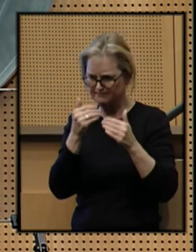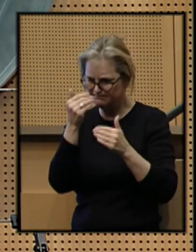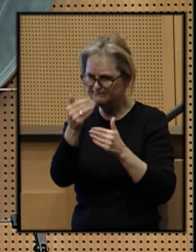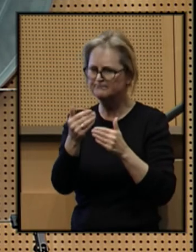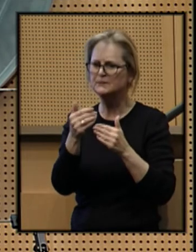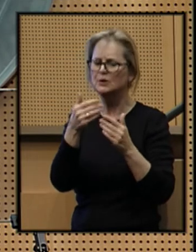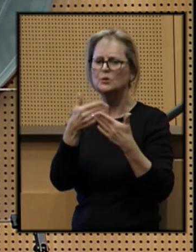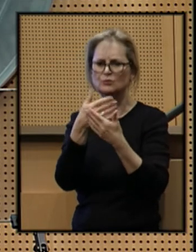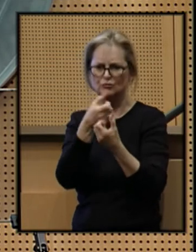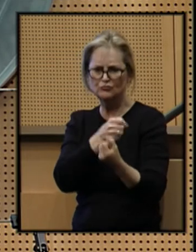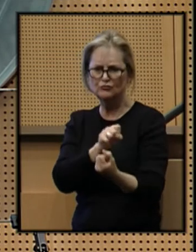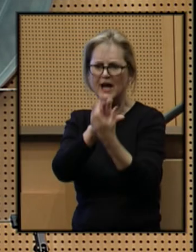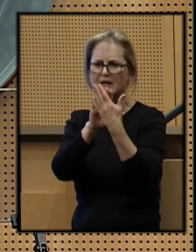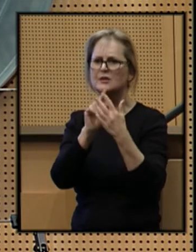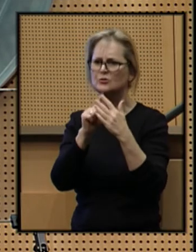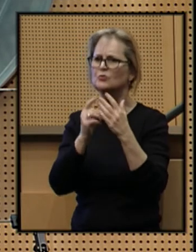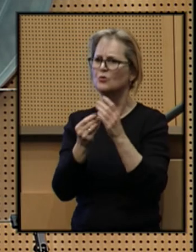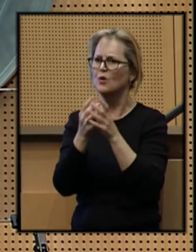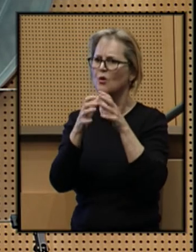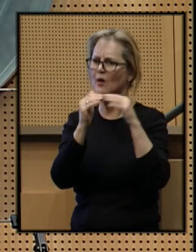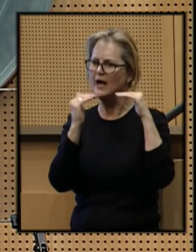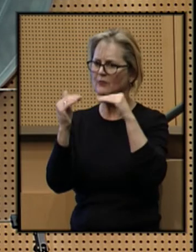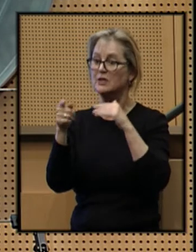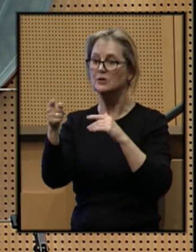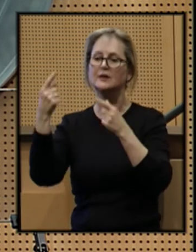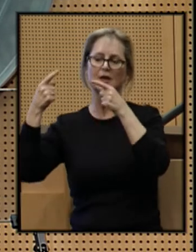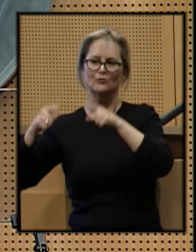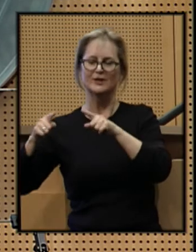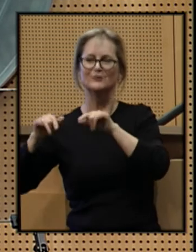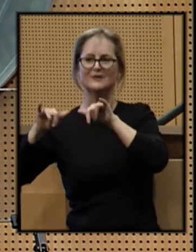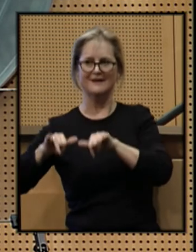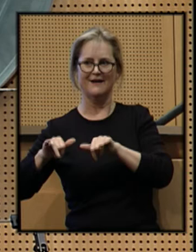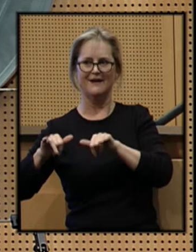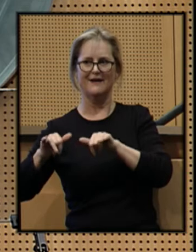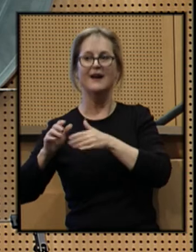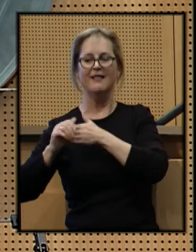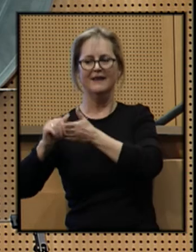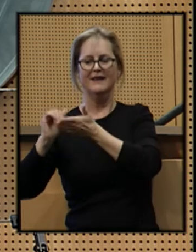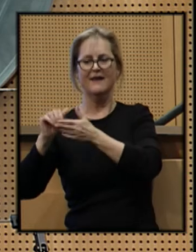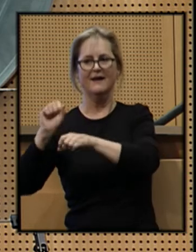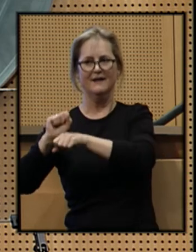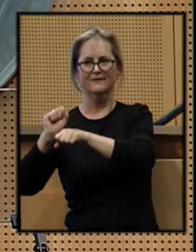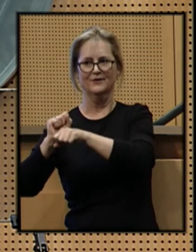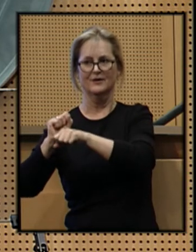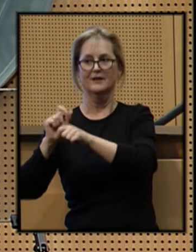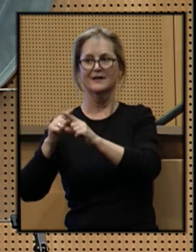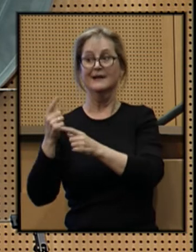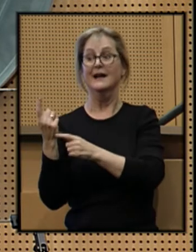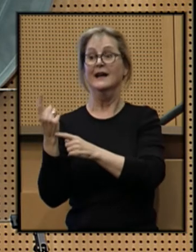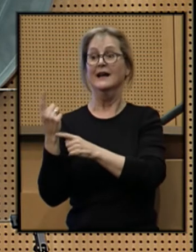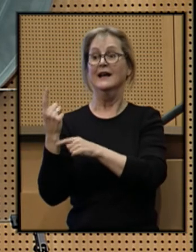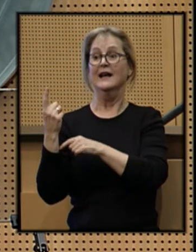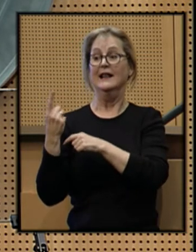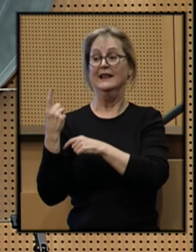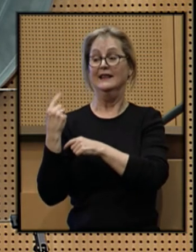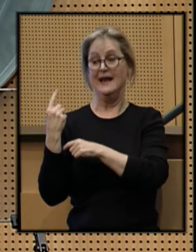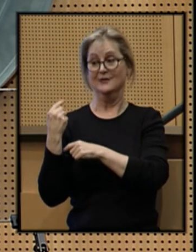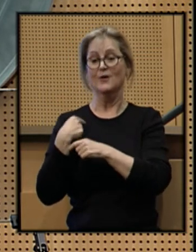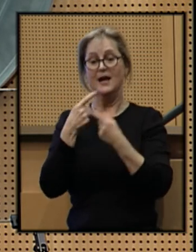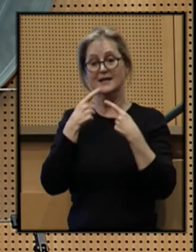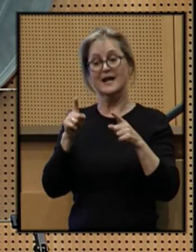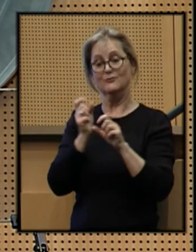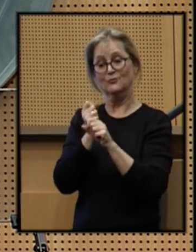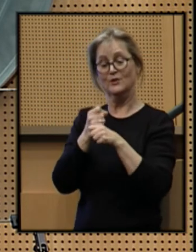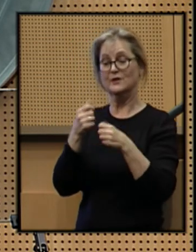new strategy to grow equitably, she agreed to stay and lead that effort. Then last year, when I announced the